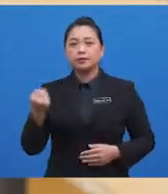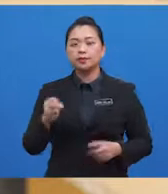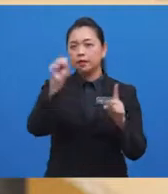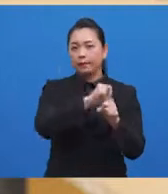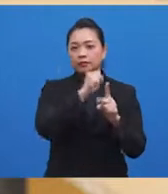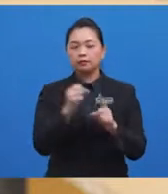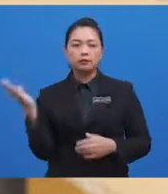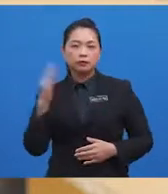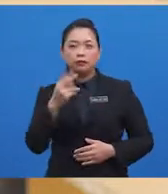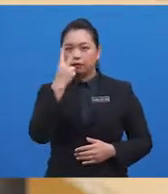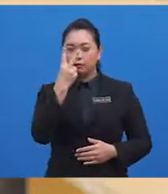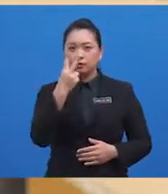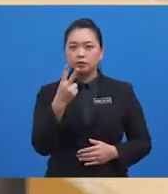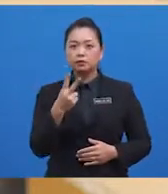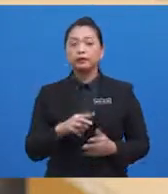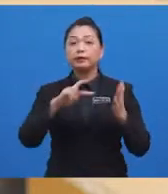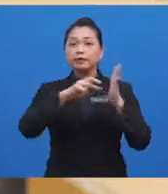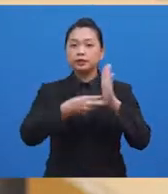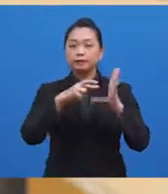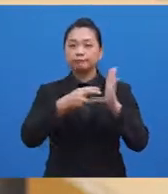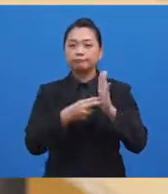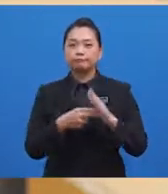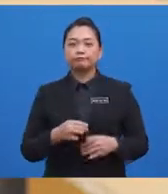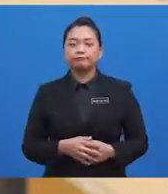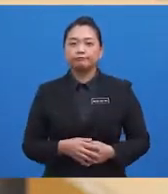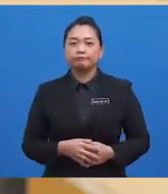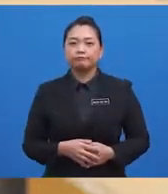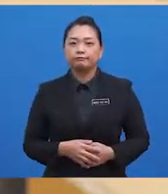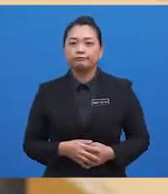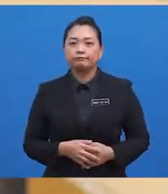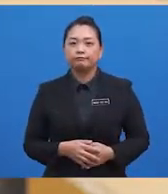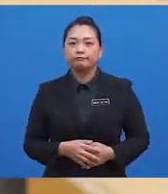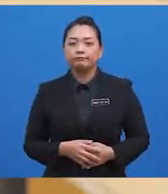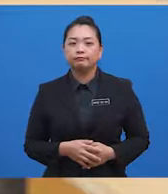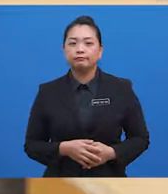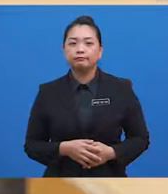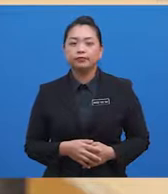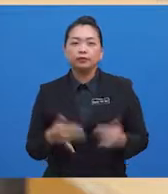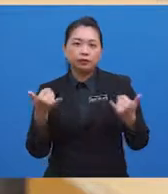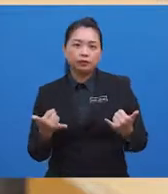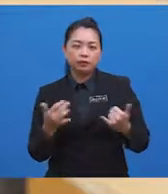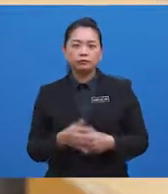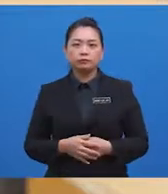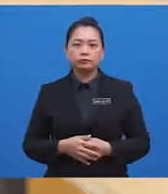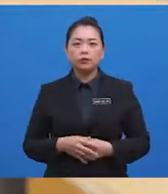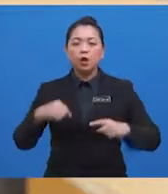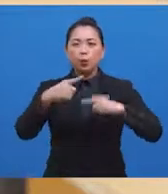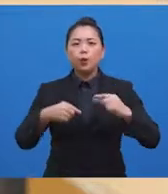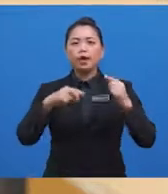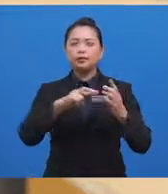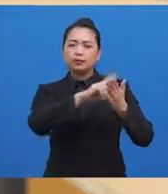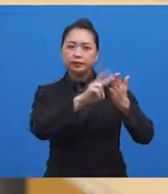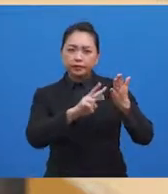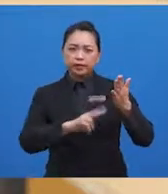let's look at the definition of making inferences when reading. Now, when reading